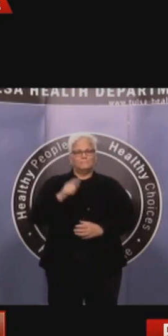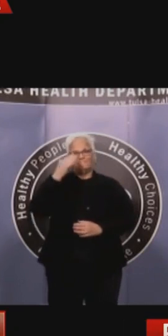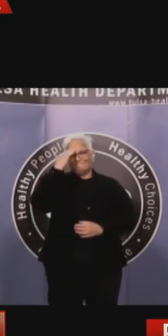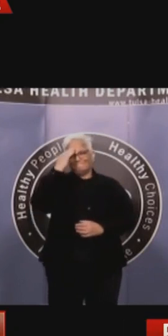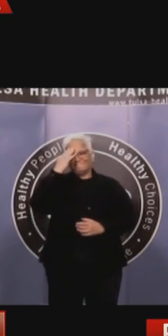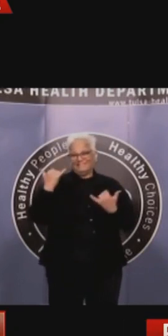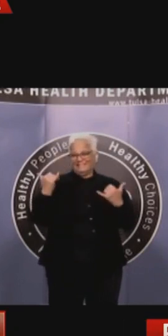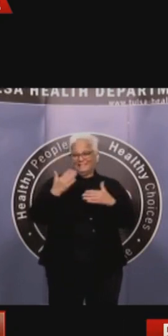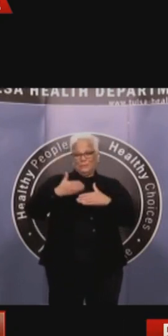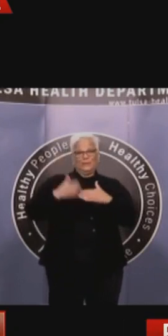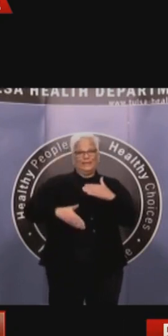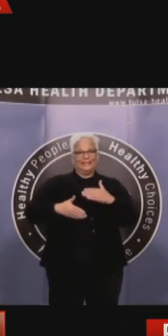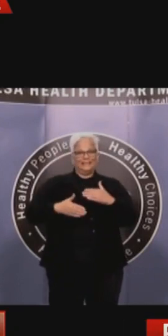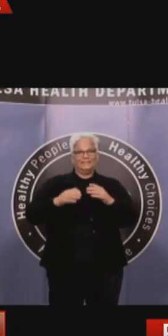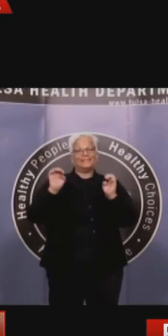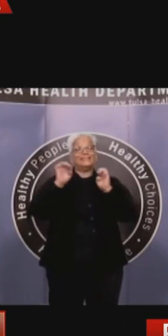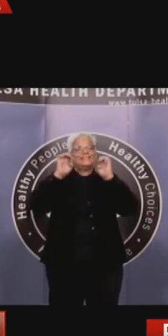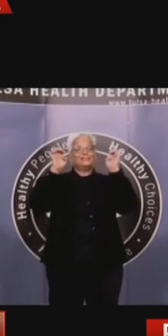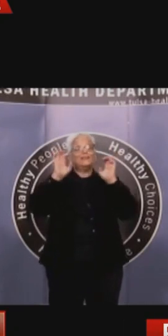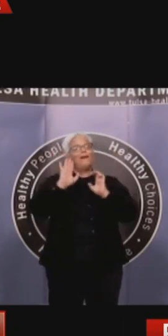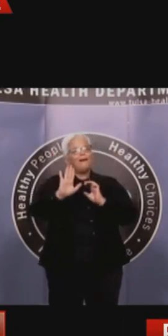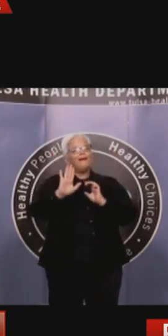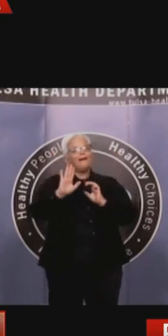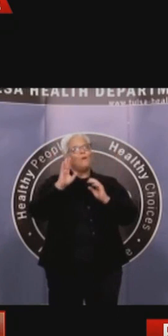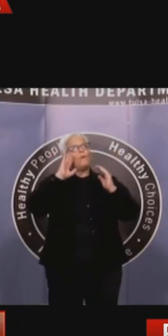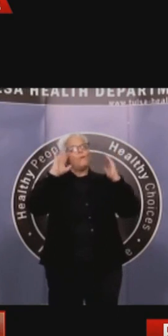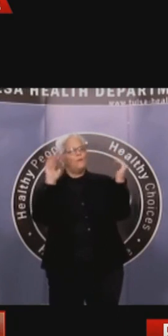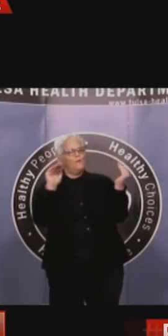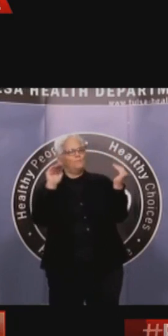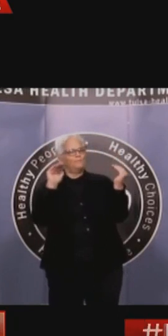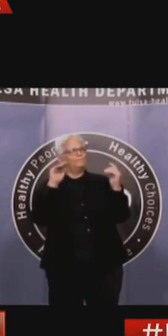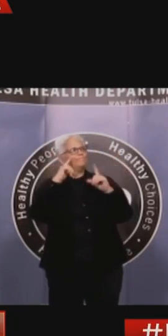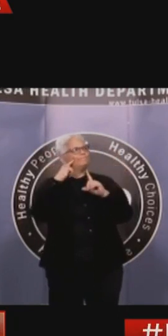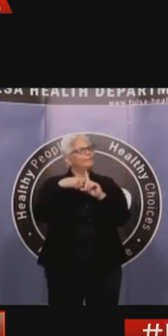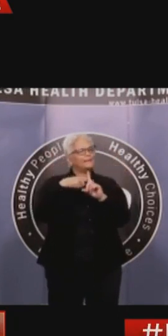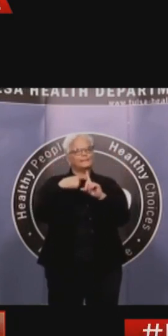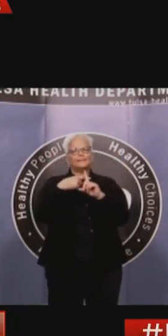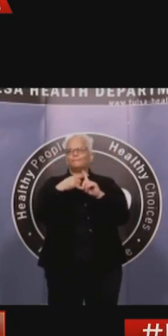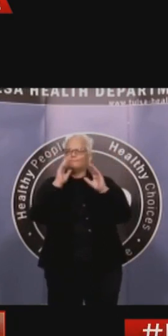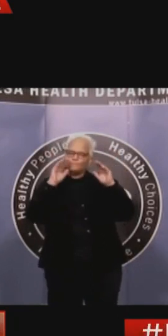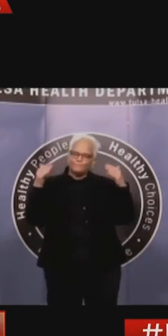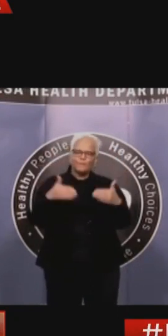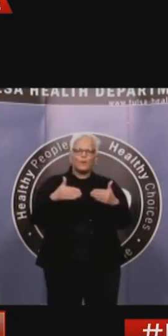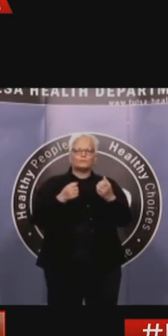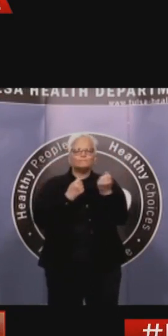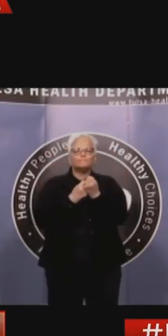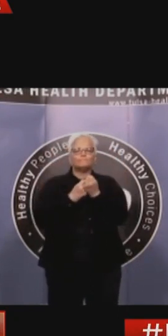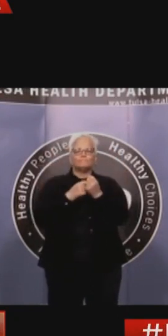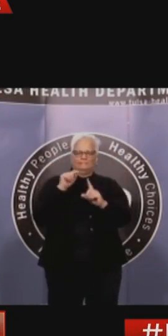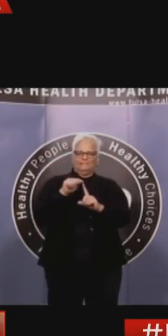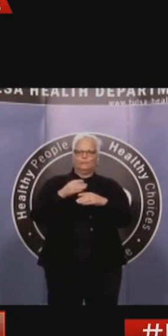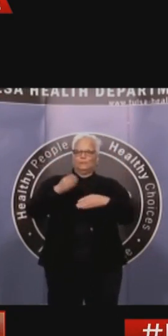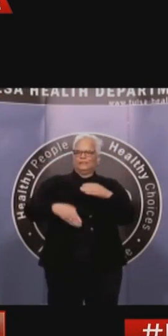safe, we can't, we just can't stop doing our social distancing. So please continue what the mayor and Bruce Dardif